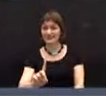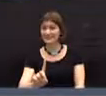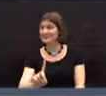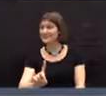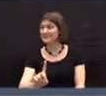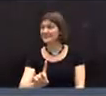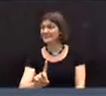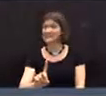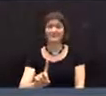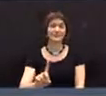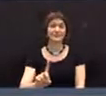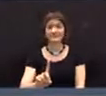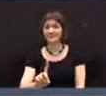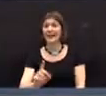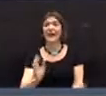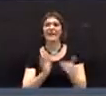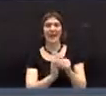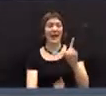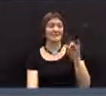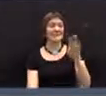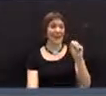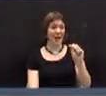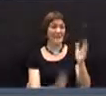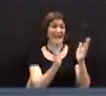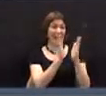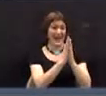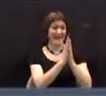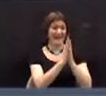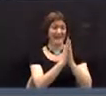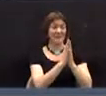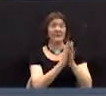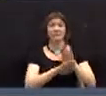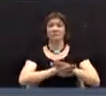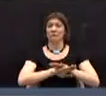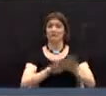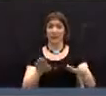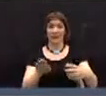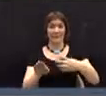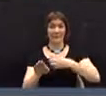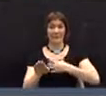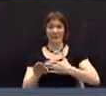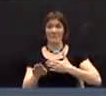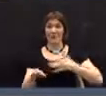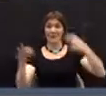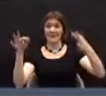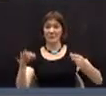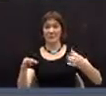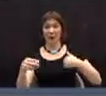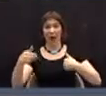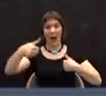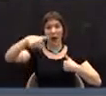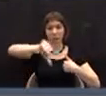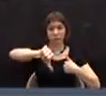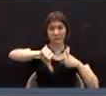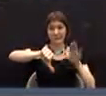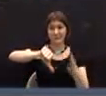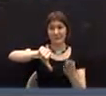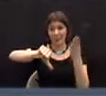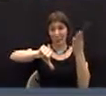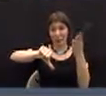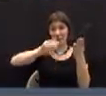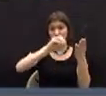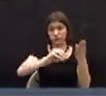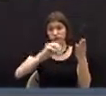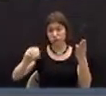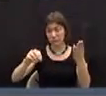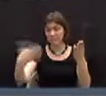by Mr. Dimes of the chair's ruling ruling his proposed amendment out